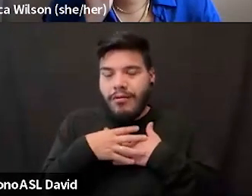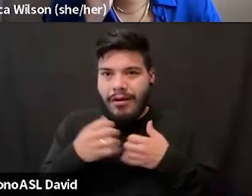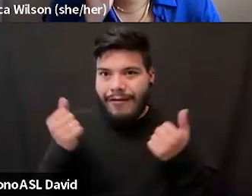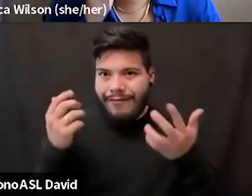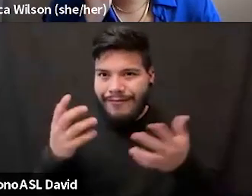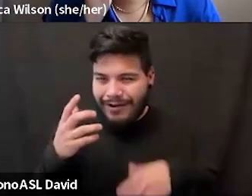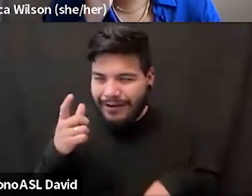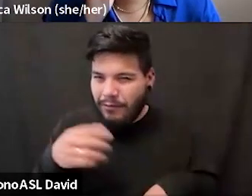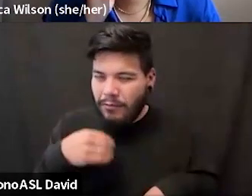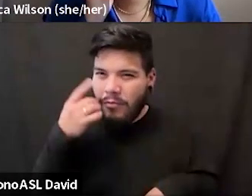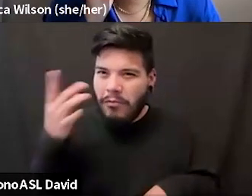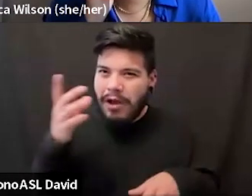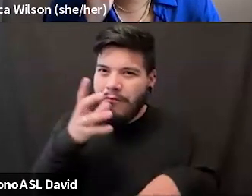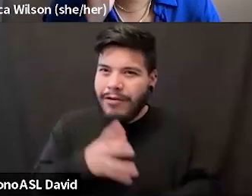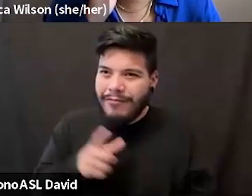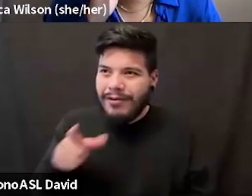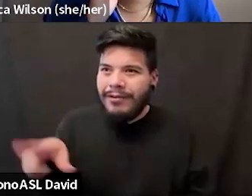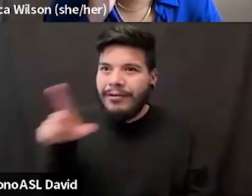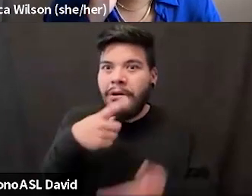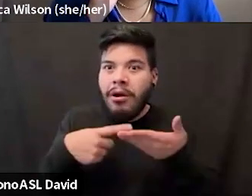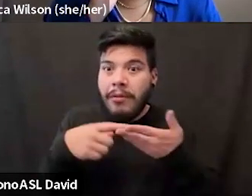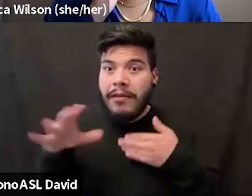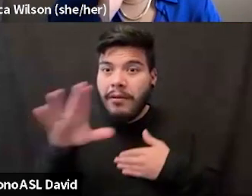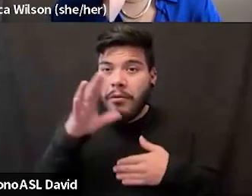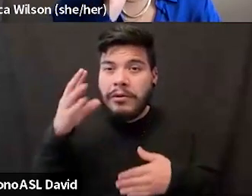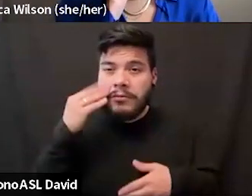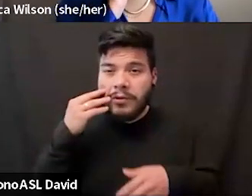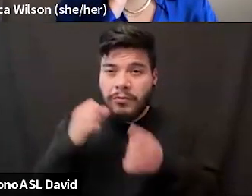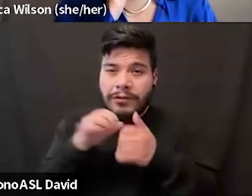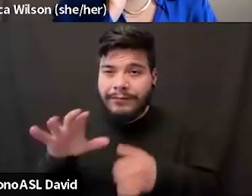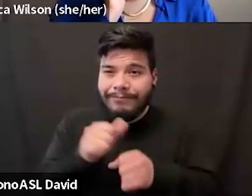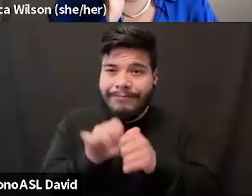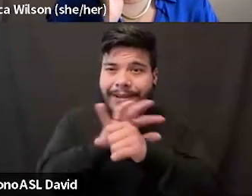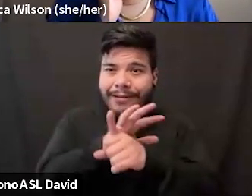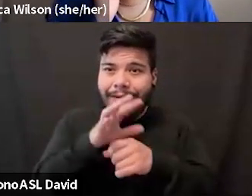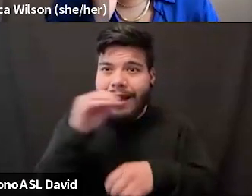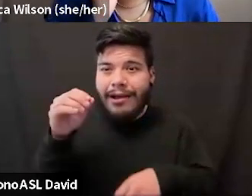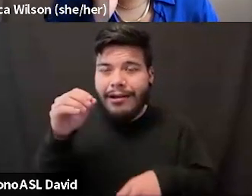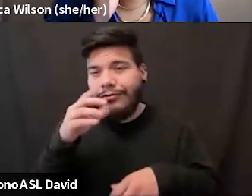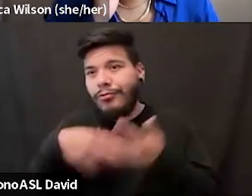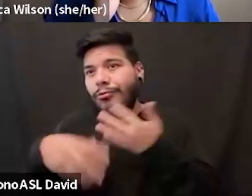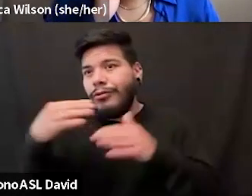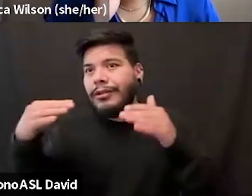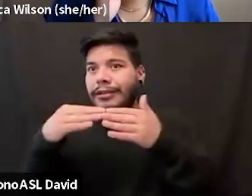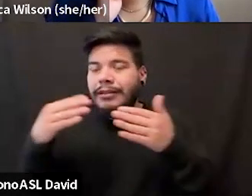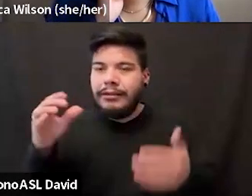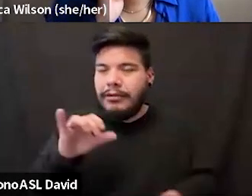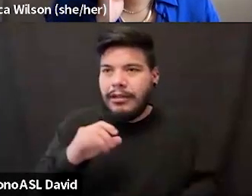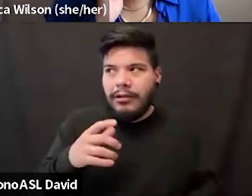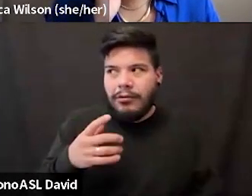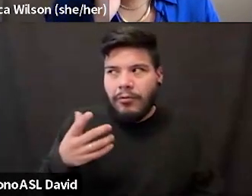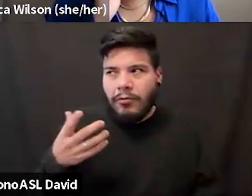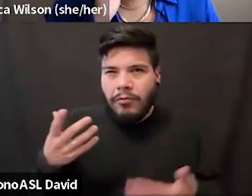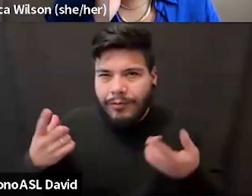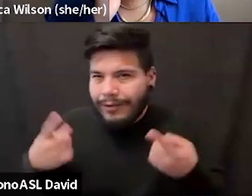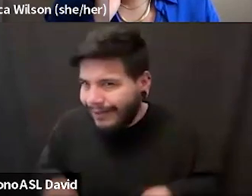field were talking about their own experiences, both with the pandemic and social justice. And it was just like, what is happening